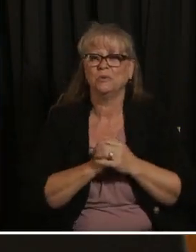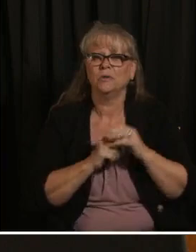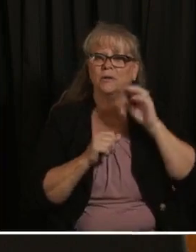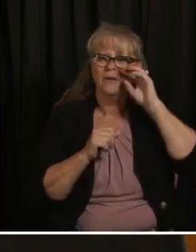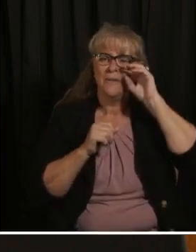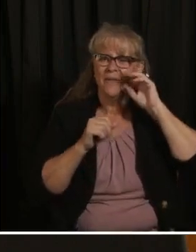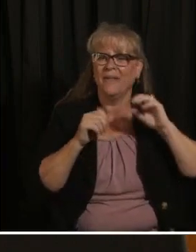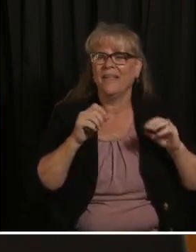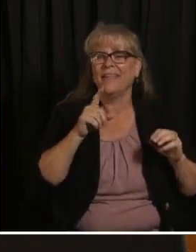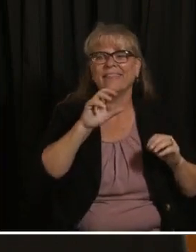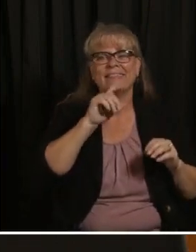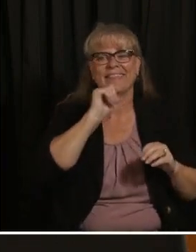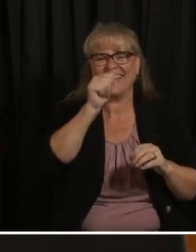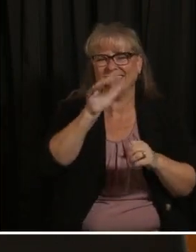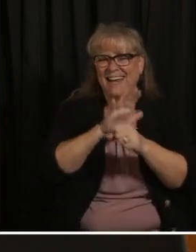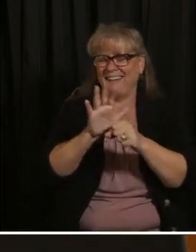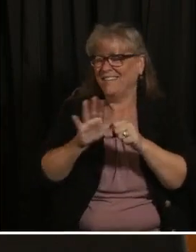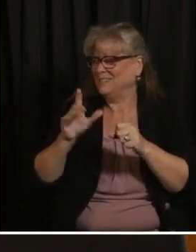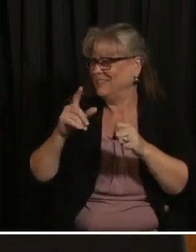you enough for that